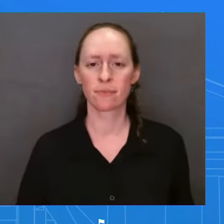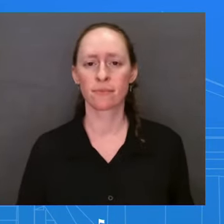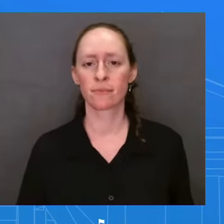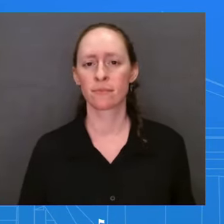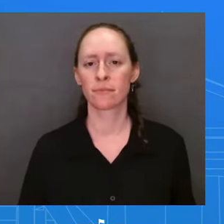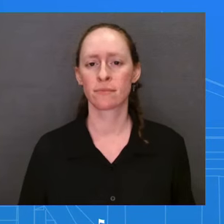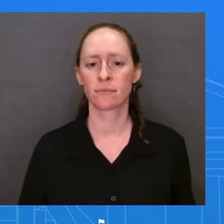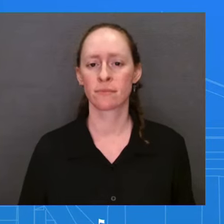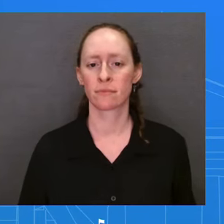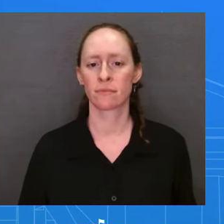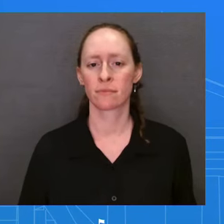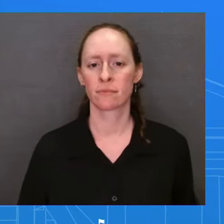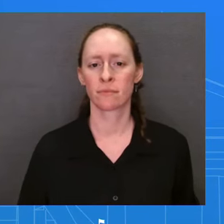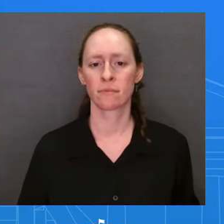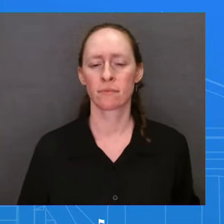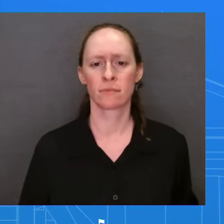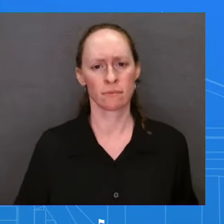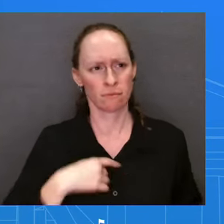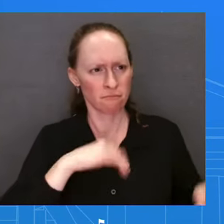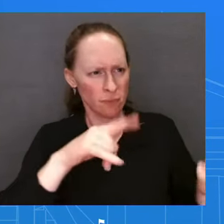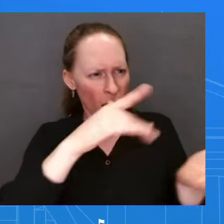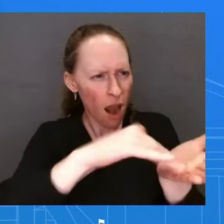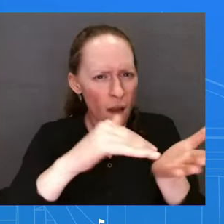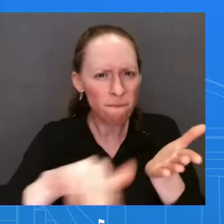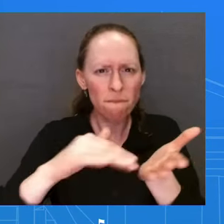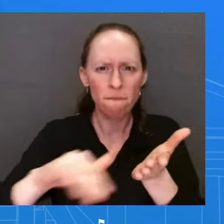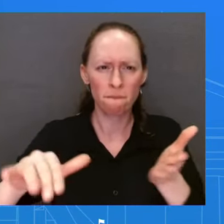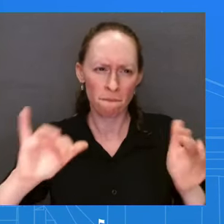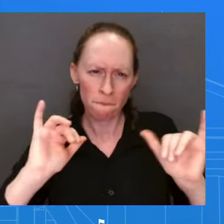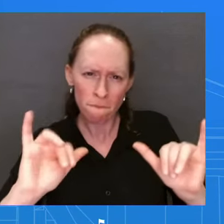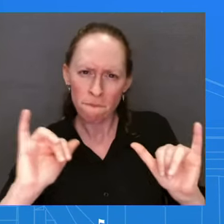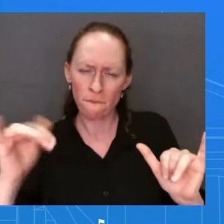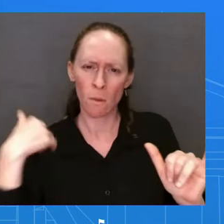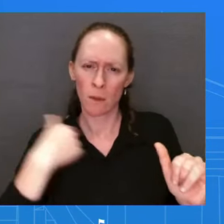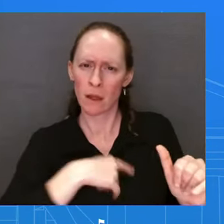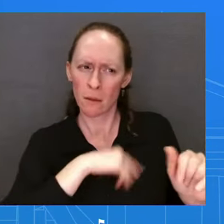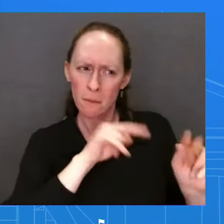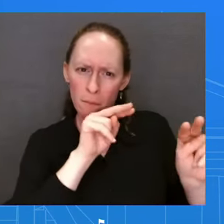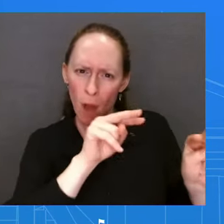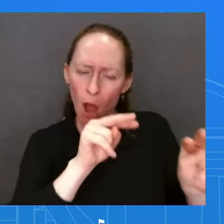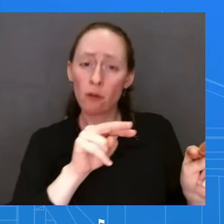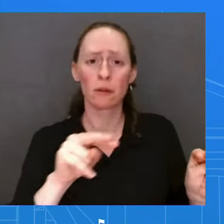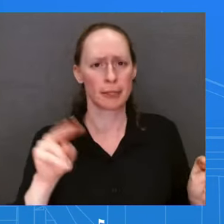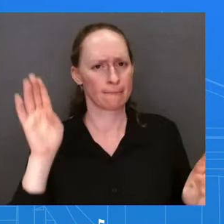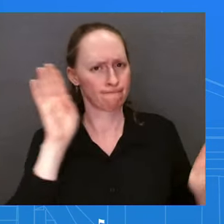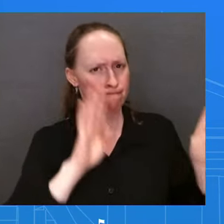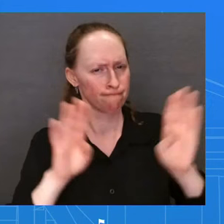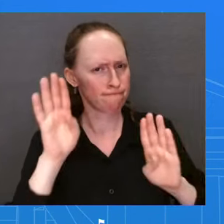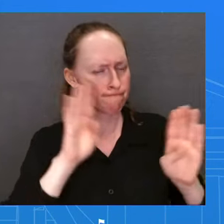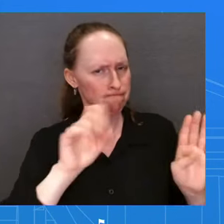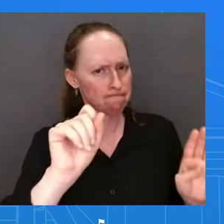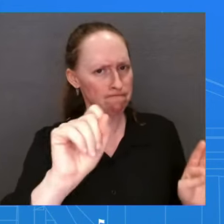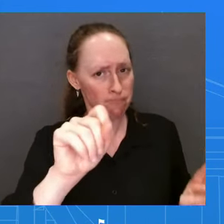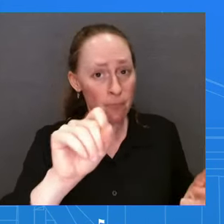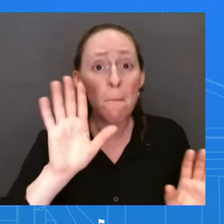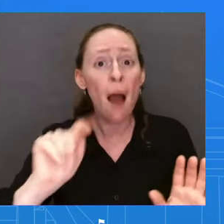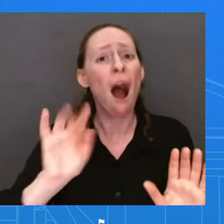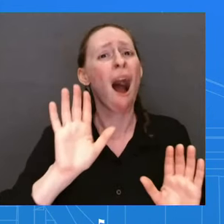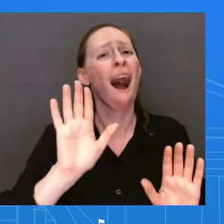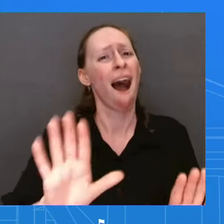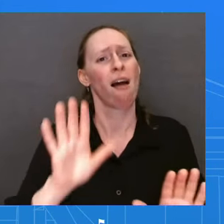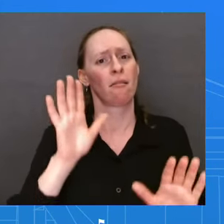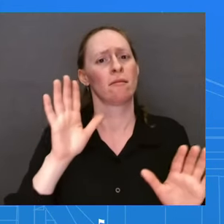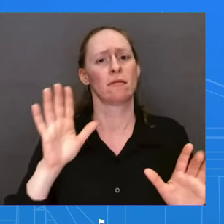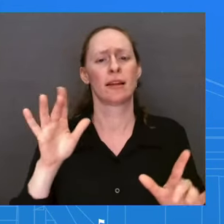about that and monitoring that and looking at that. But what I will say more broadly is part of the reason why the clean